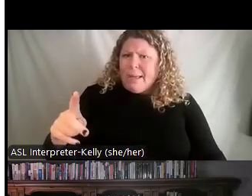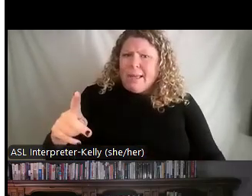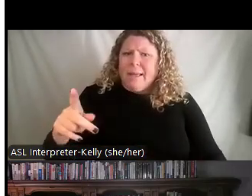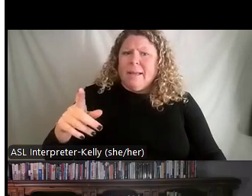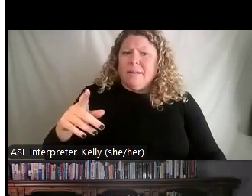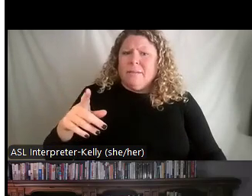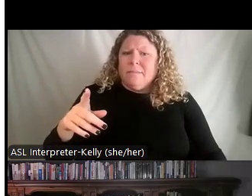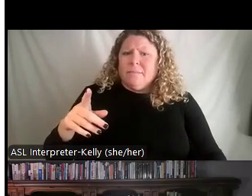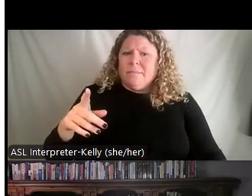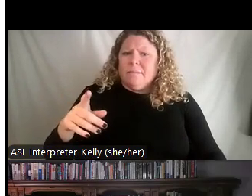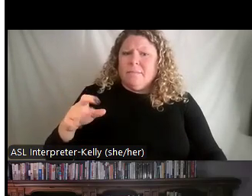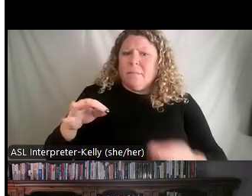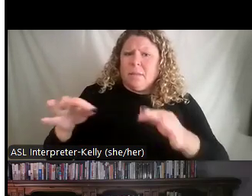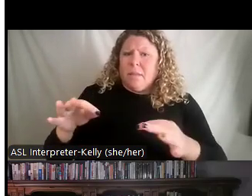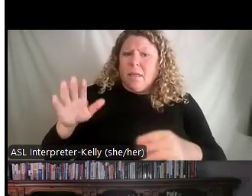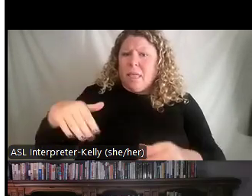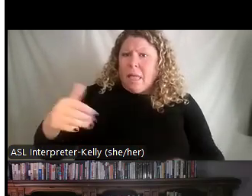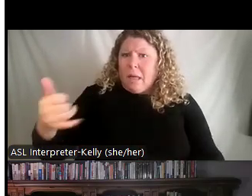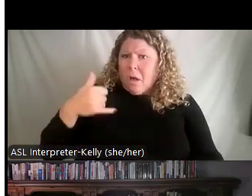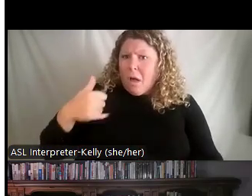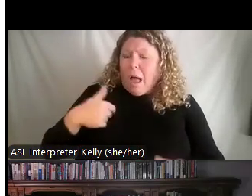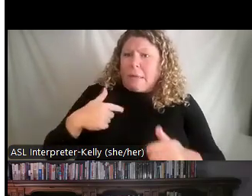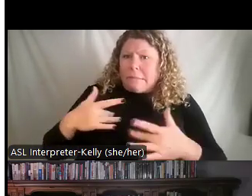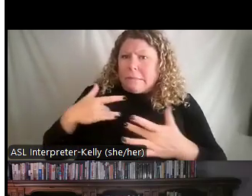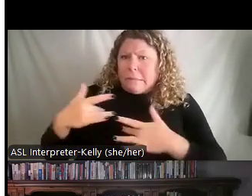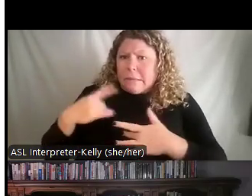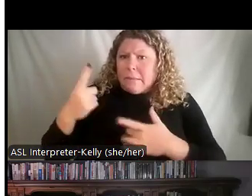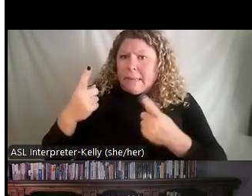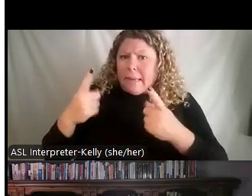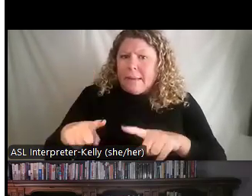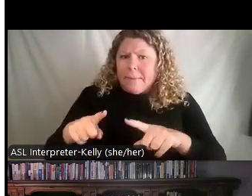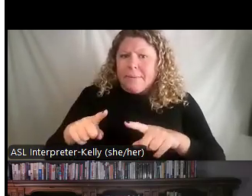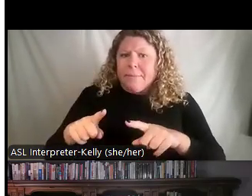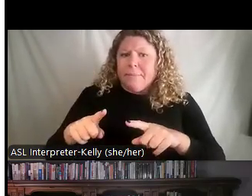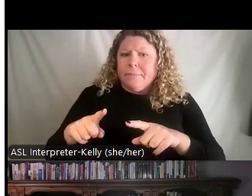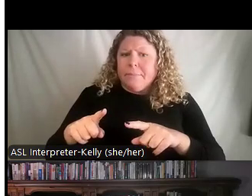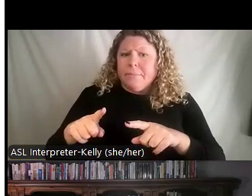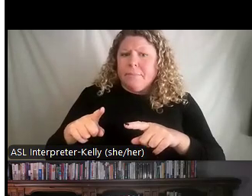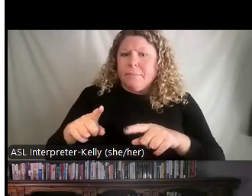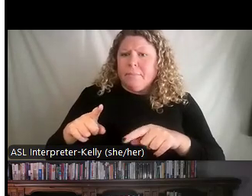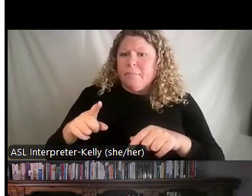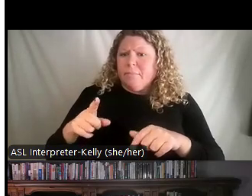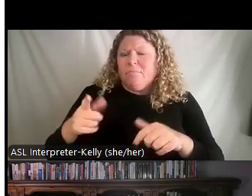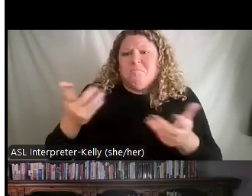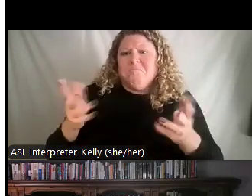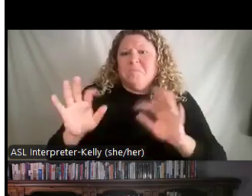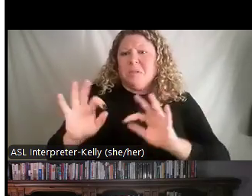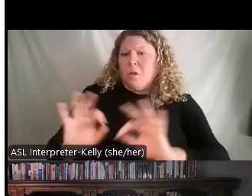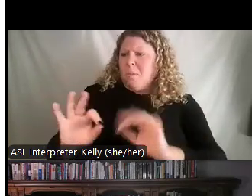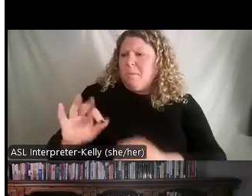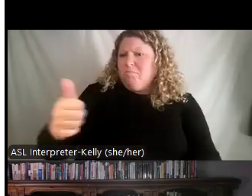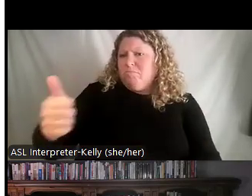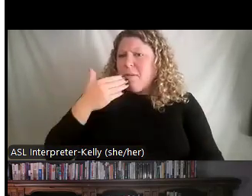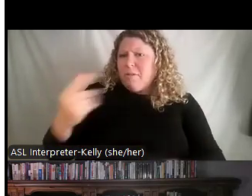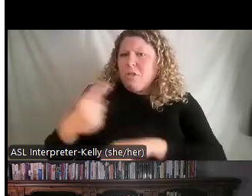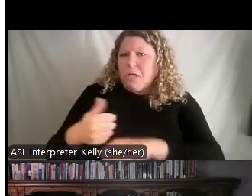that because they hadn't called, you were concerned something might have happened to them, and you don't make a big deal out of the incident.